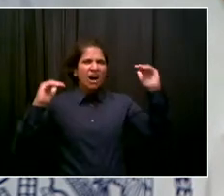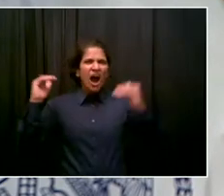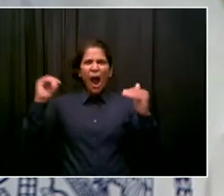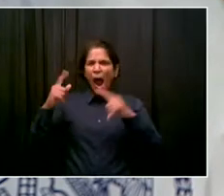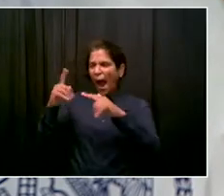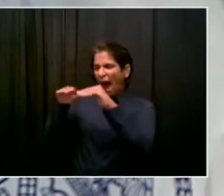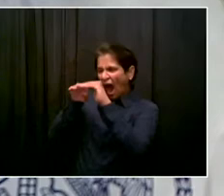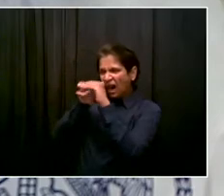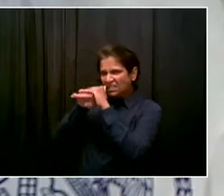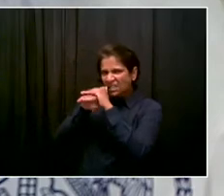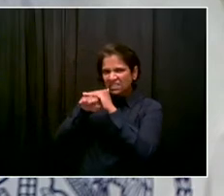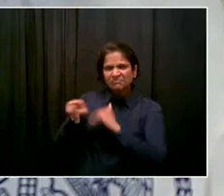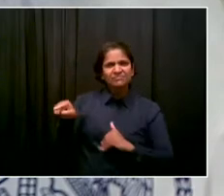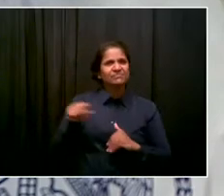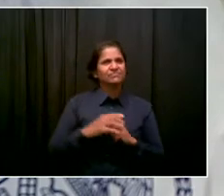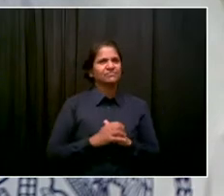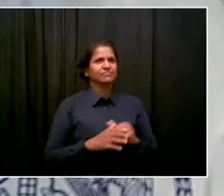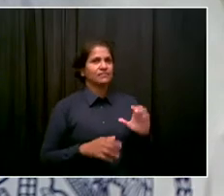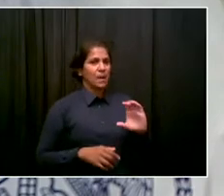areas safe